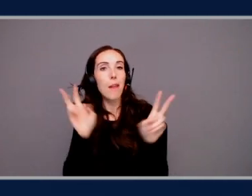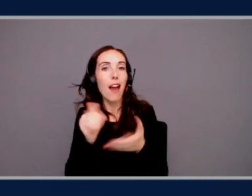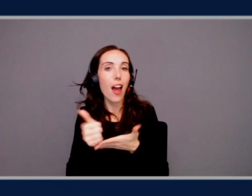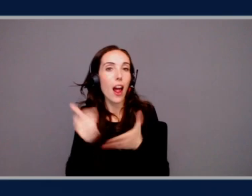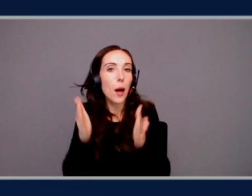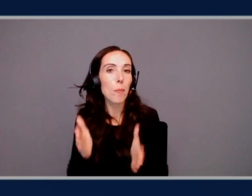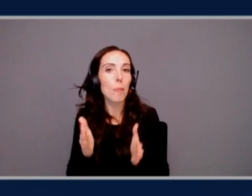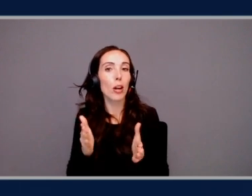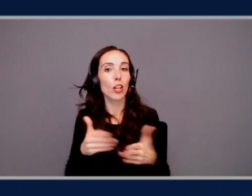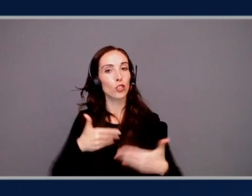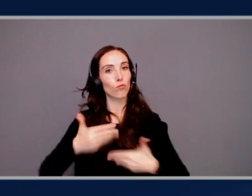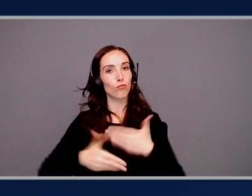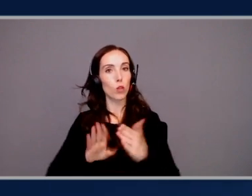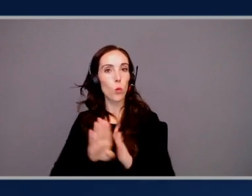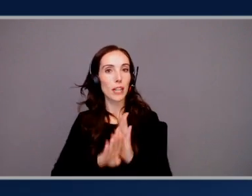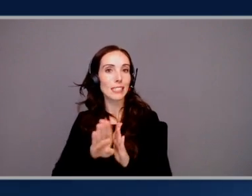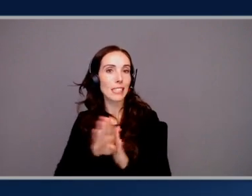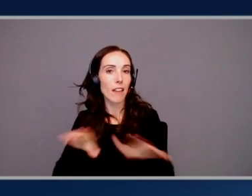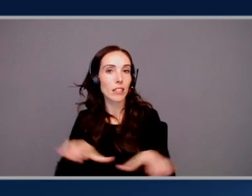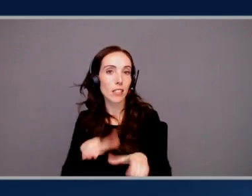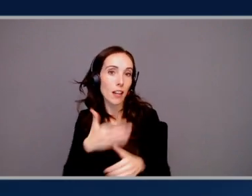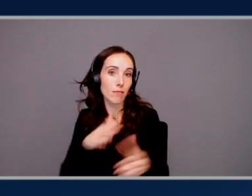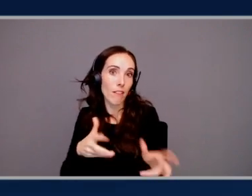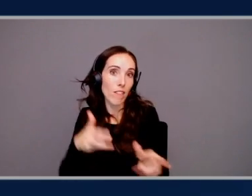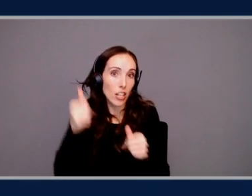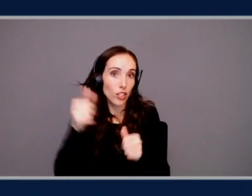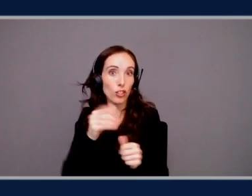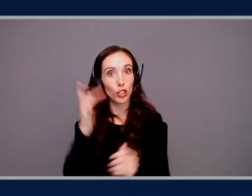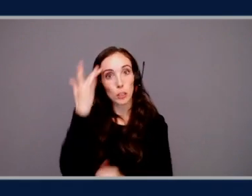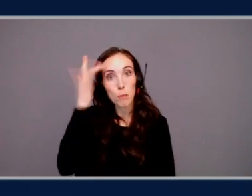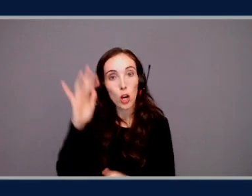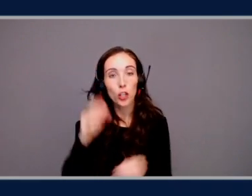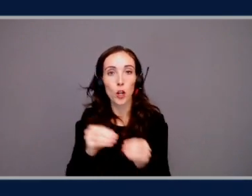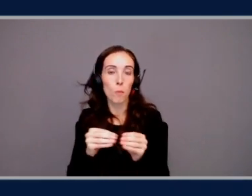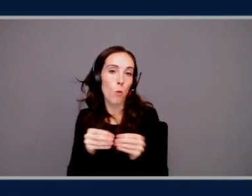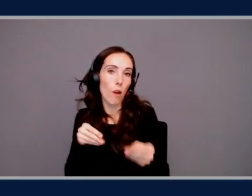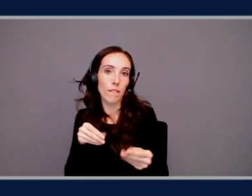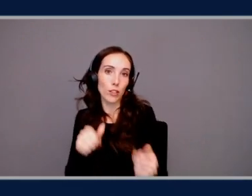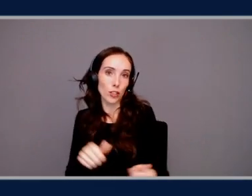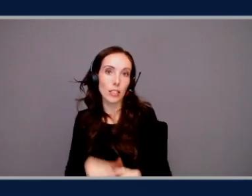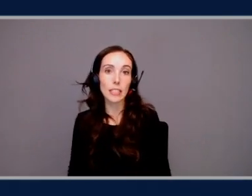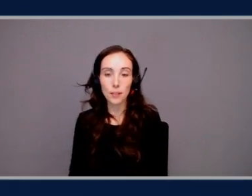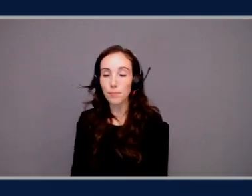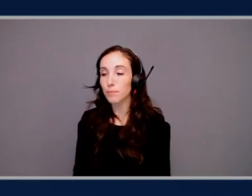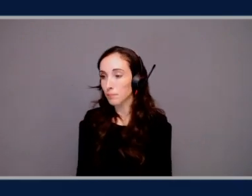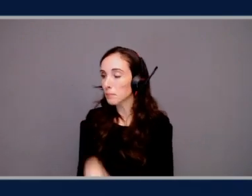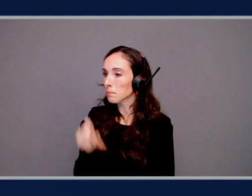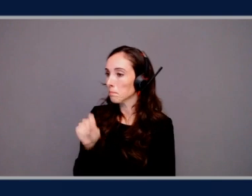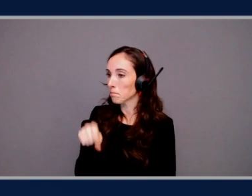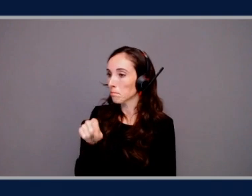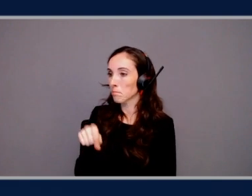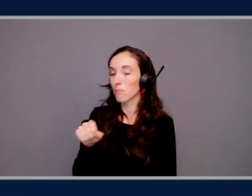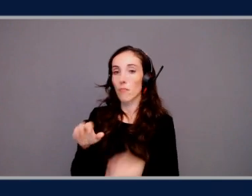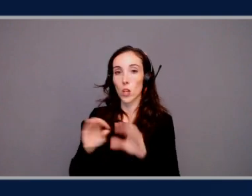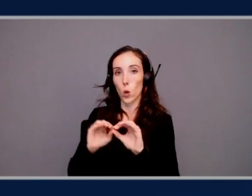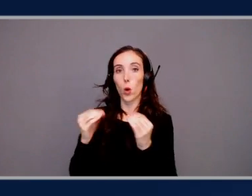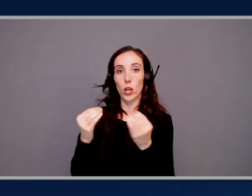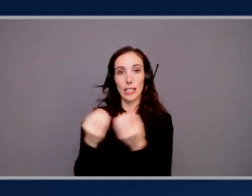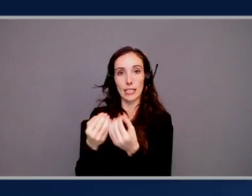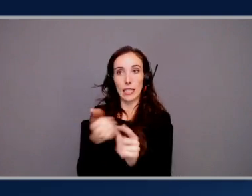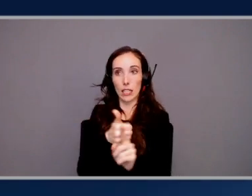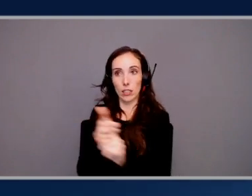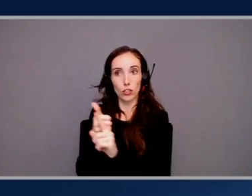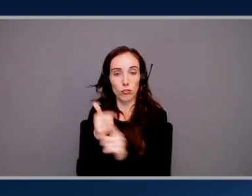job done faster, smarter, and more efficiently. Yeah, I mean, what we're finding is that organizations who choose